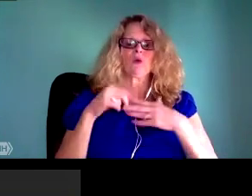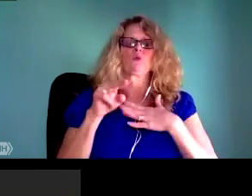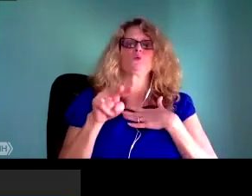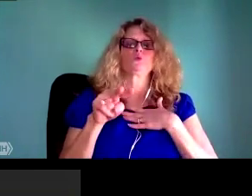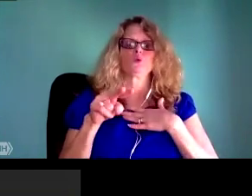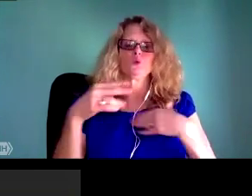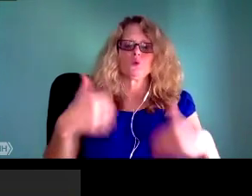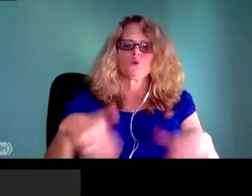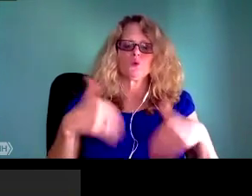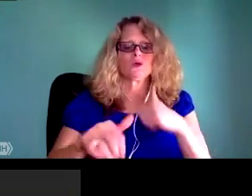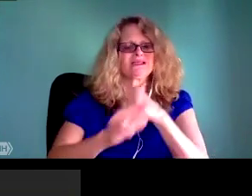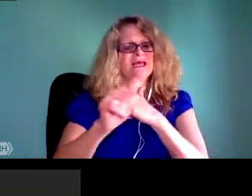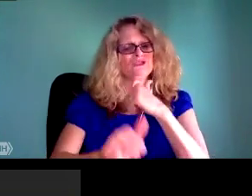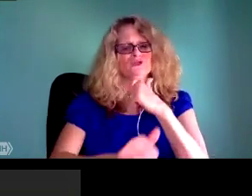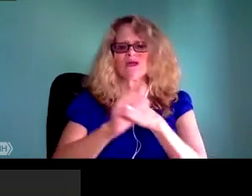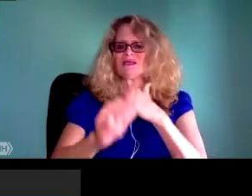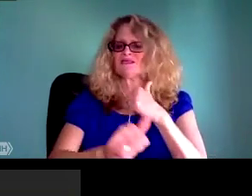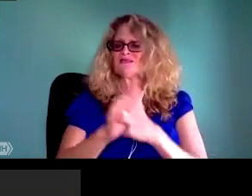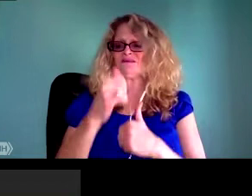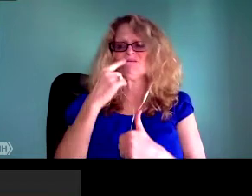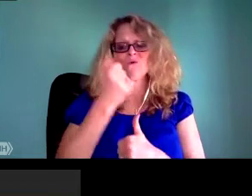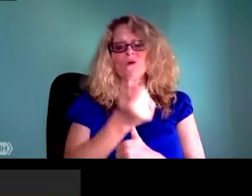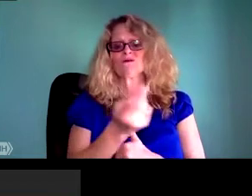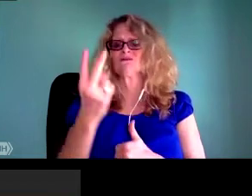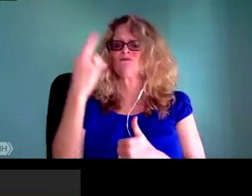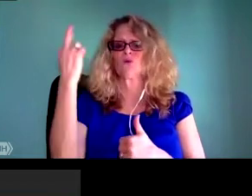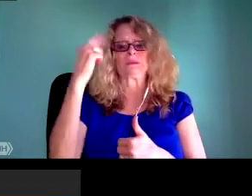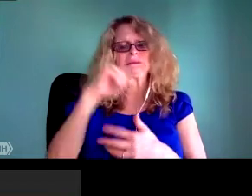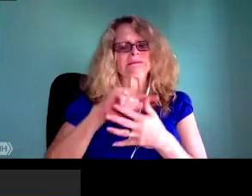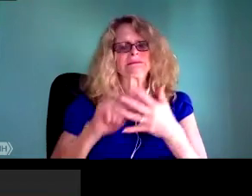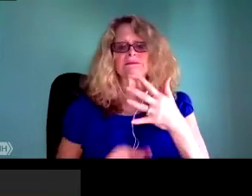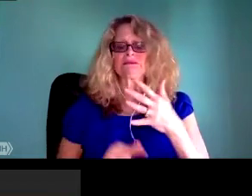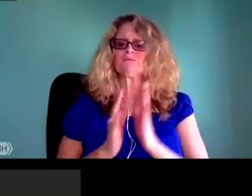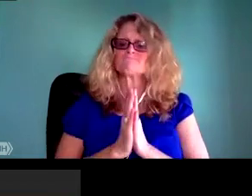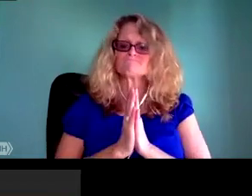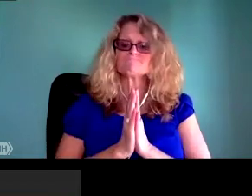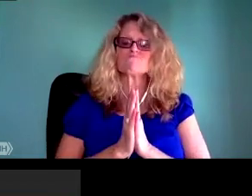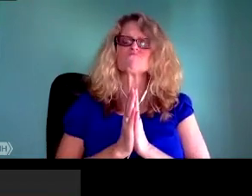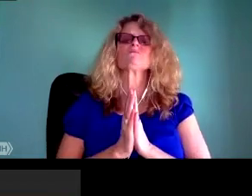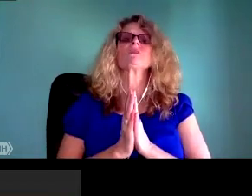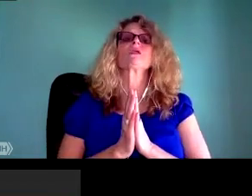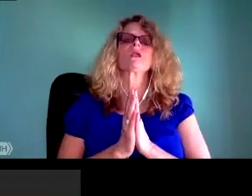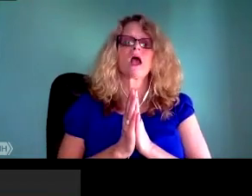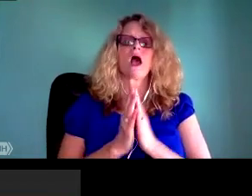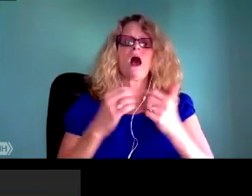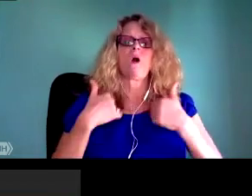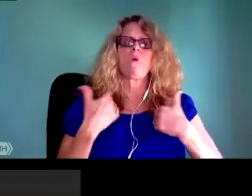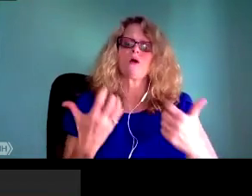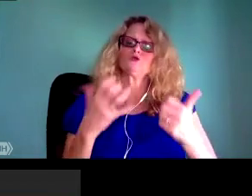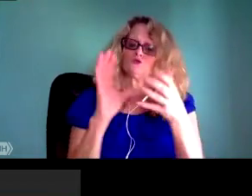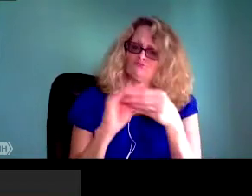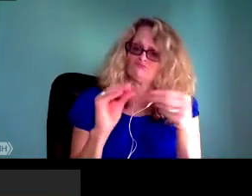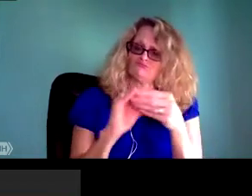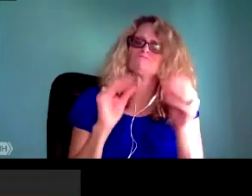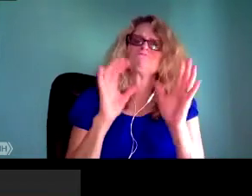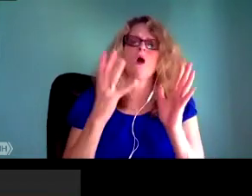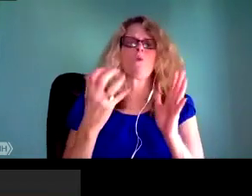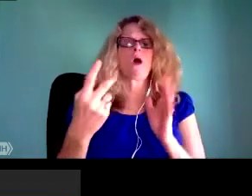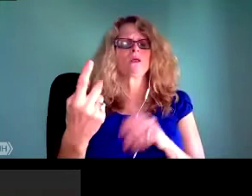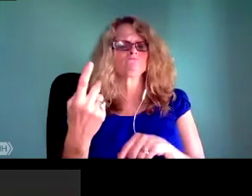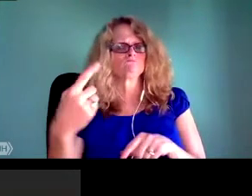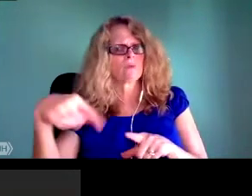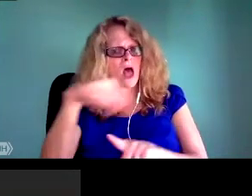such that And many people believe that everything can be known, and it can be known in